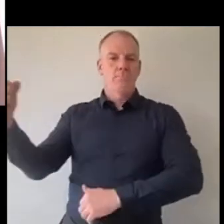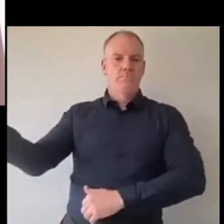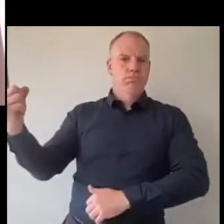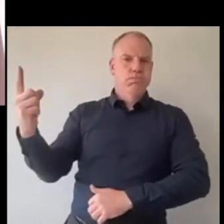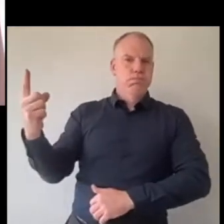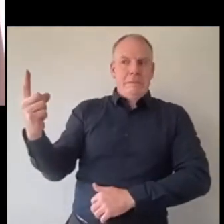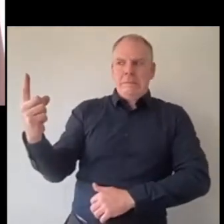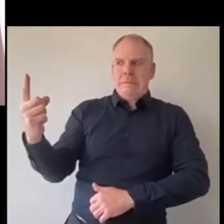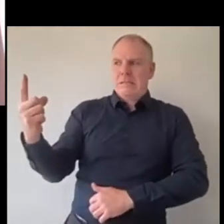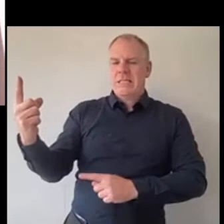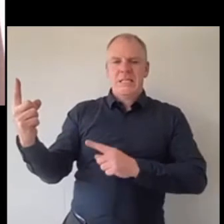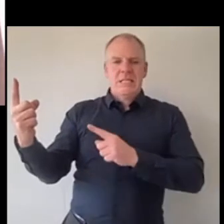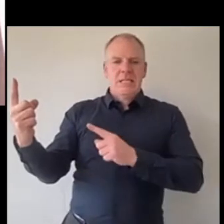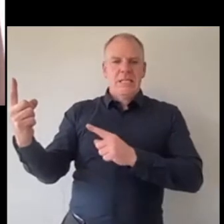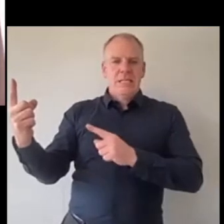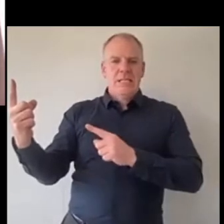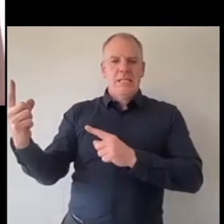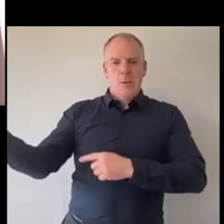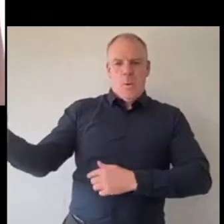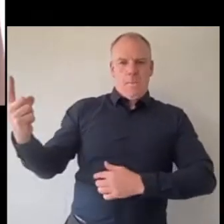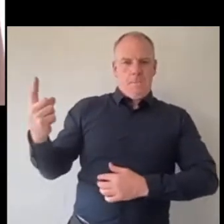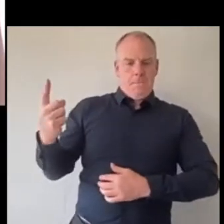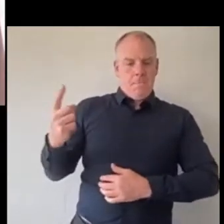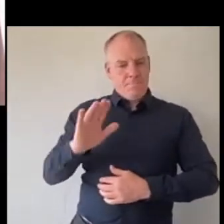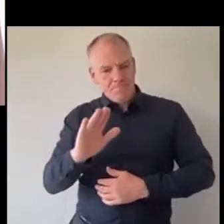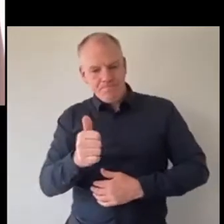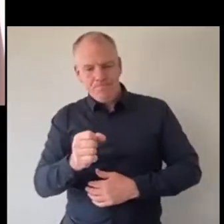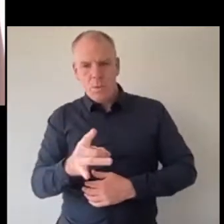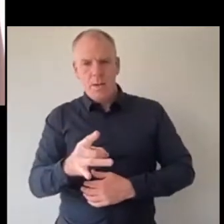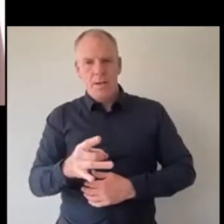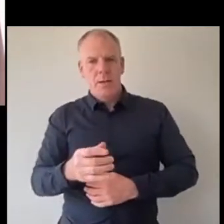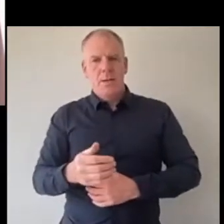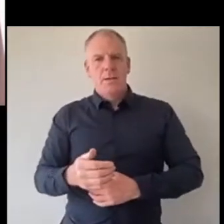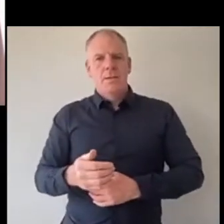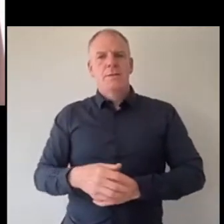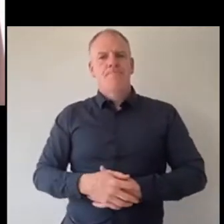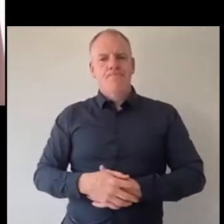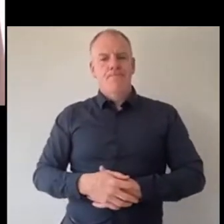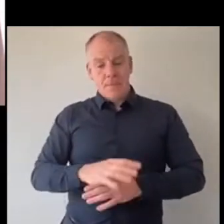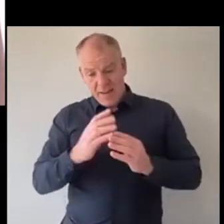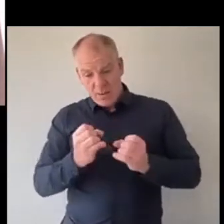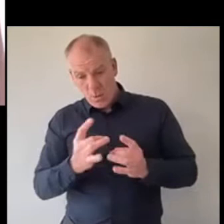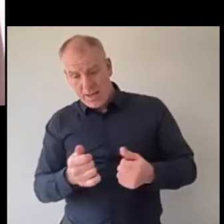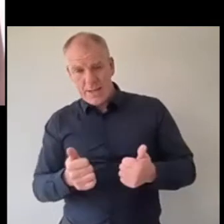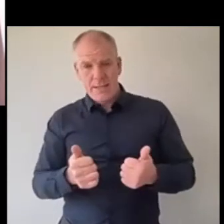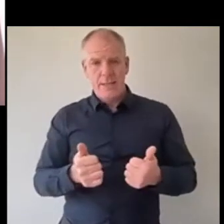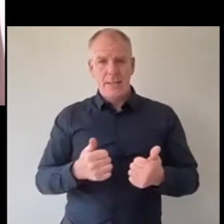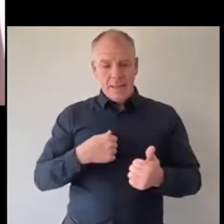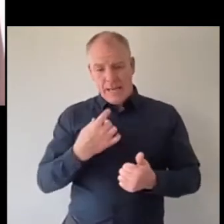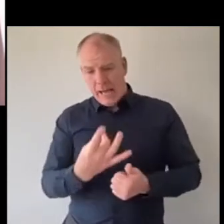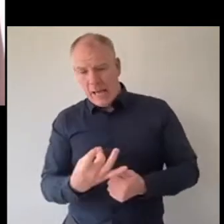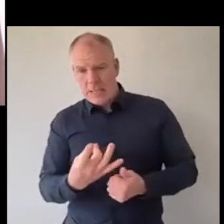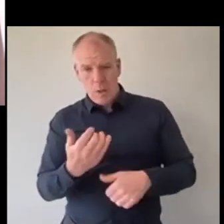like and he came up to me and goes hey sir I was going to be really lovely and he goes everything alright can mind me asking where